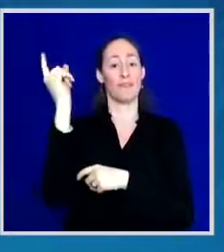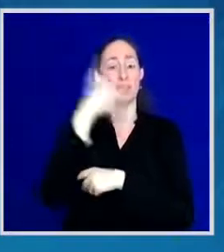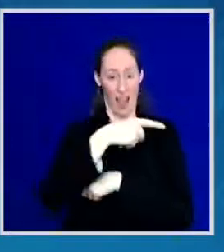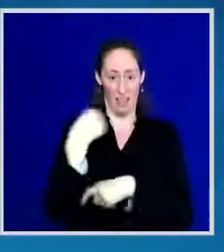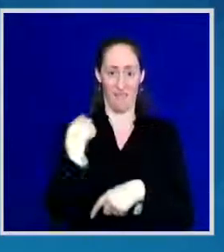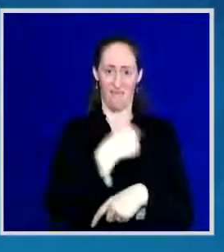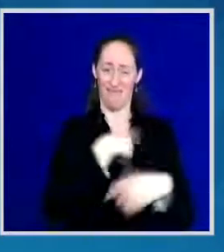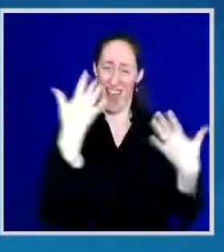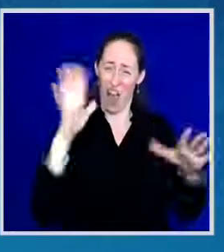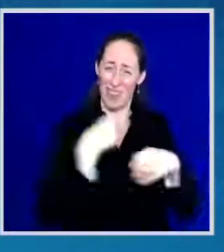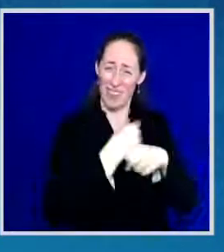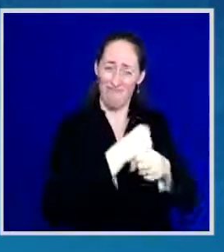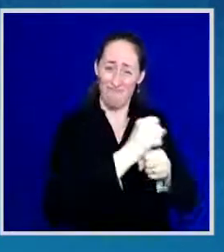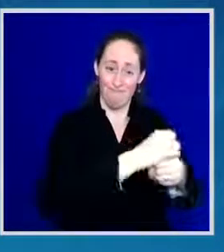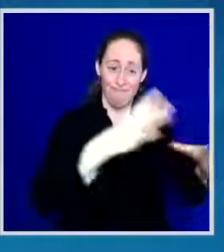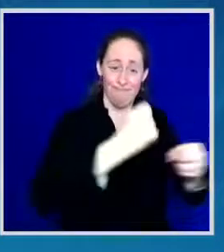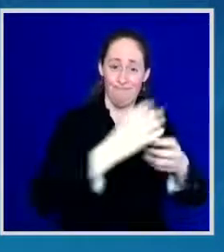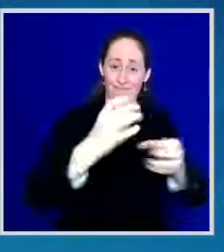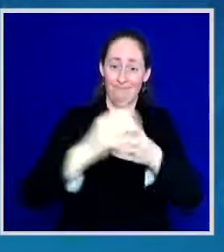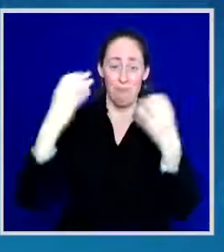administration in history.